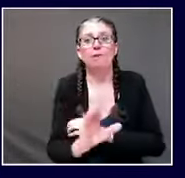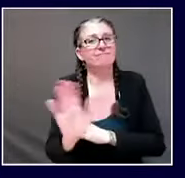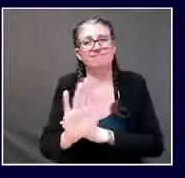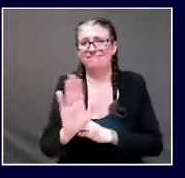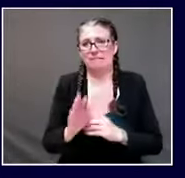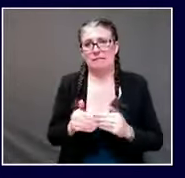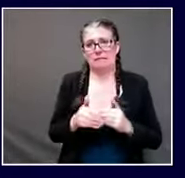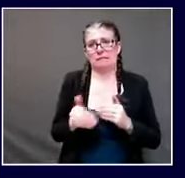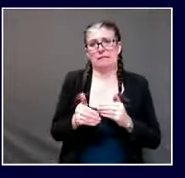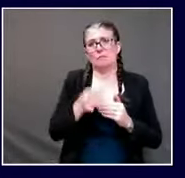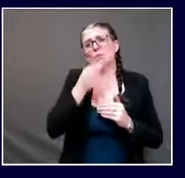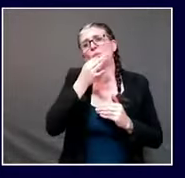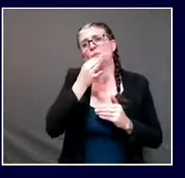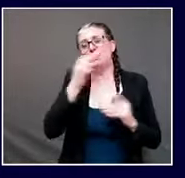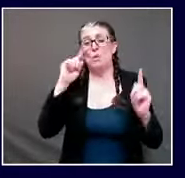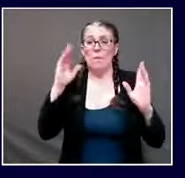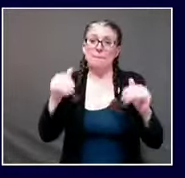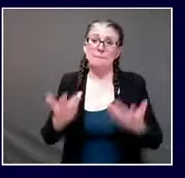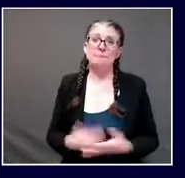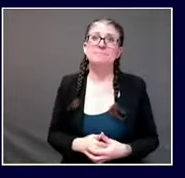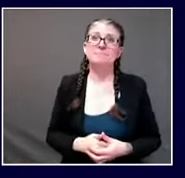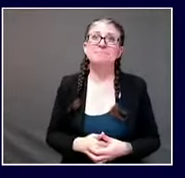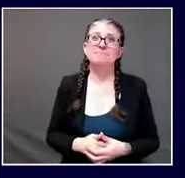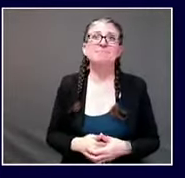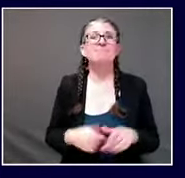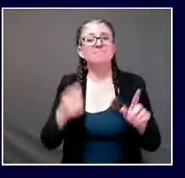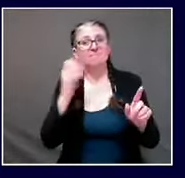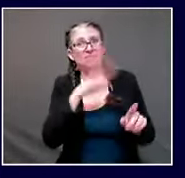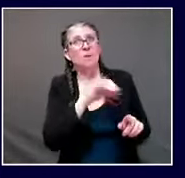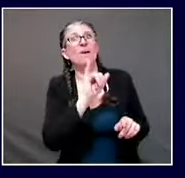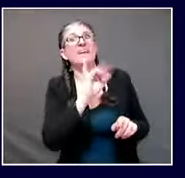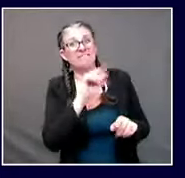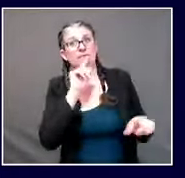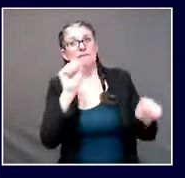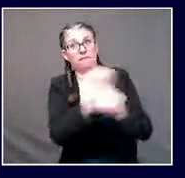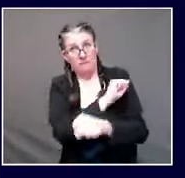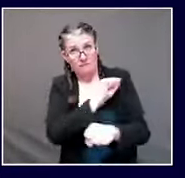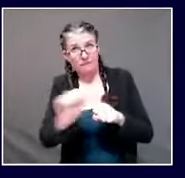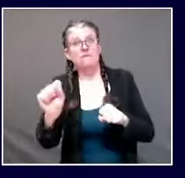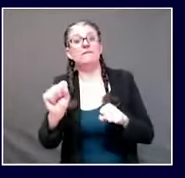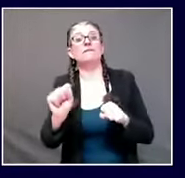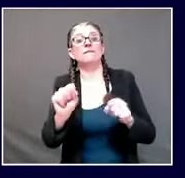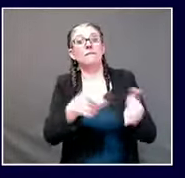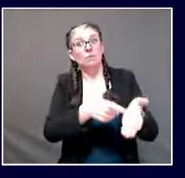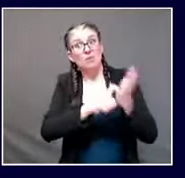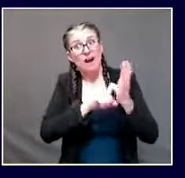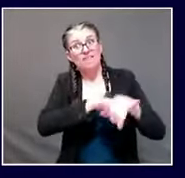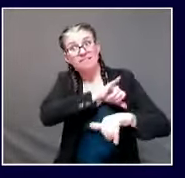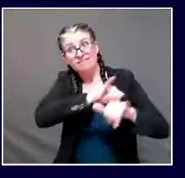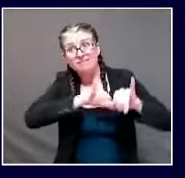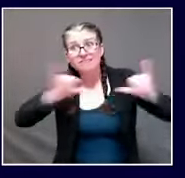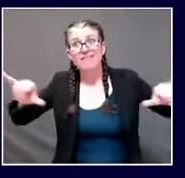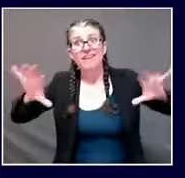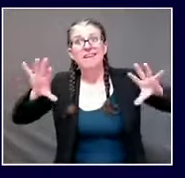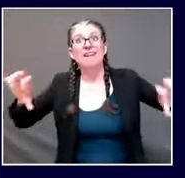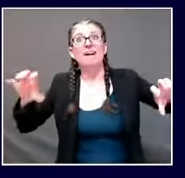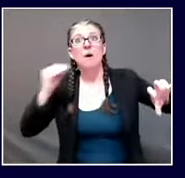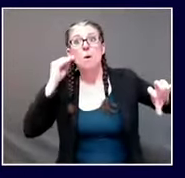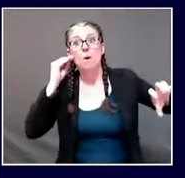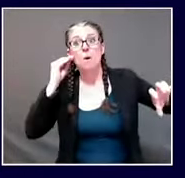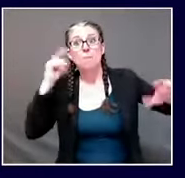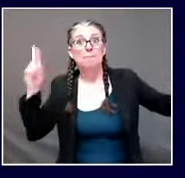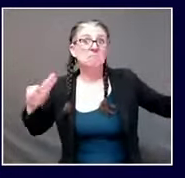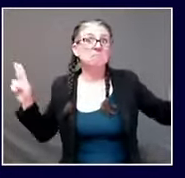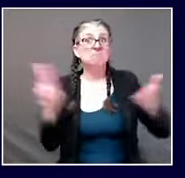stay safer at home orders or something if that becomes necessary and is that a consideration that maybe we can't and therefore there's